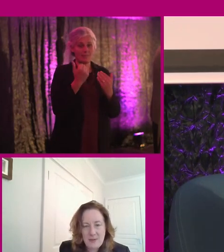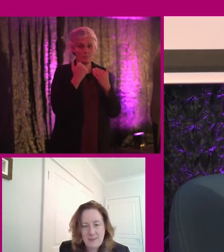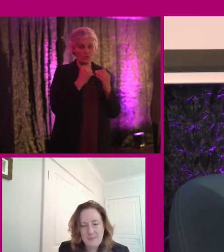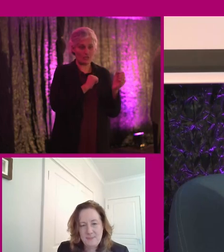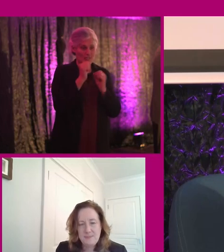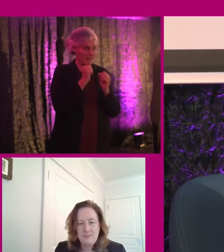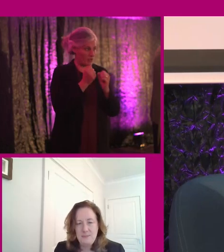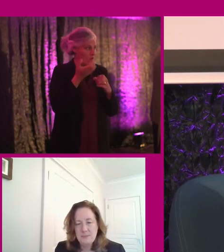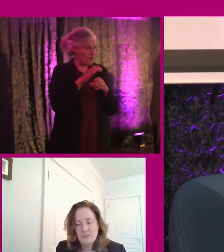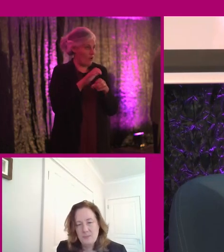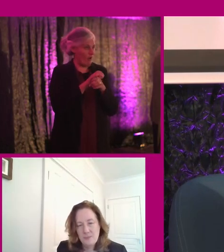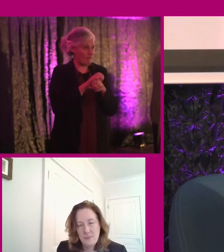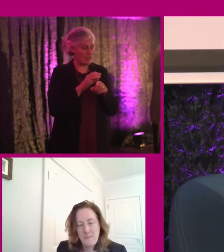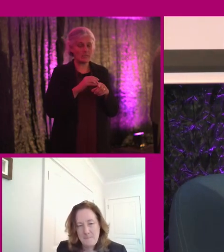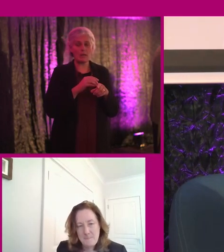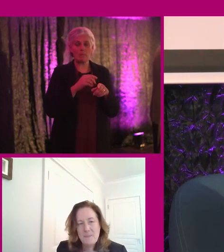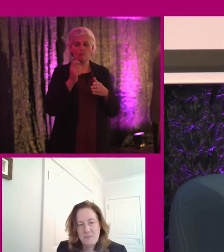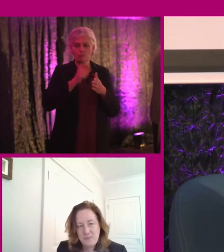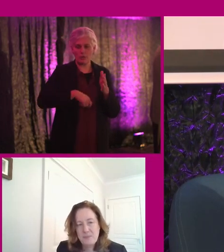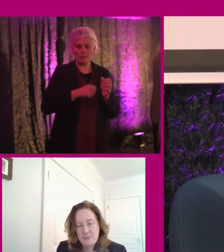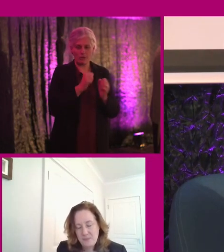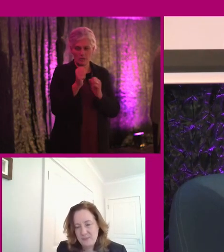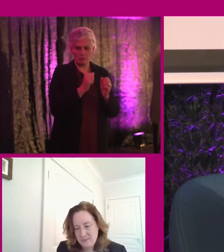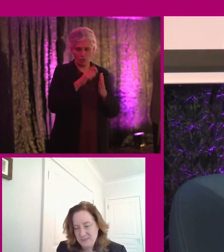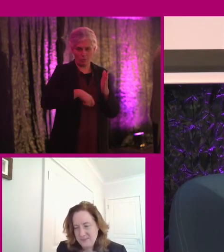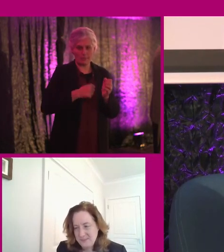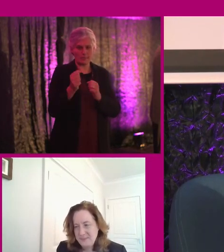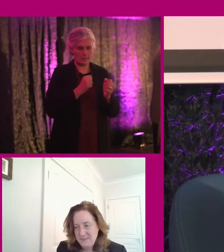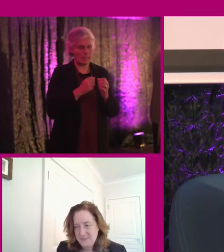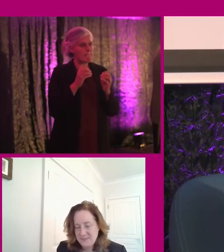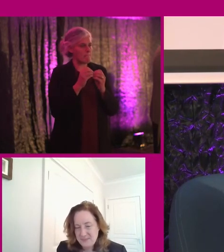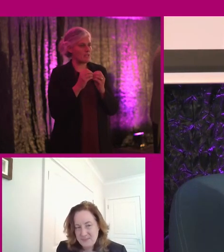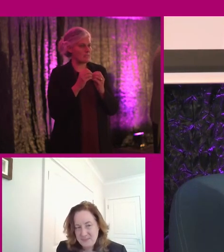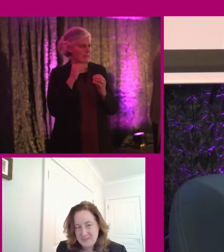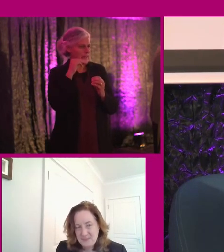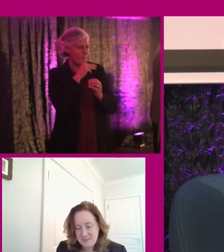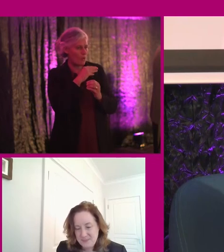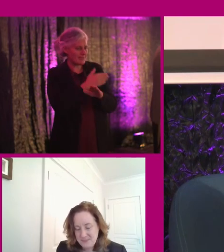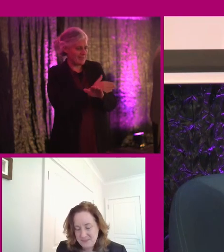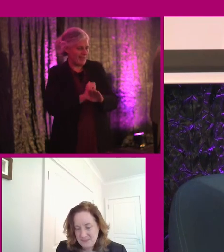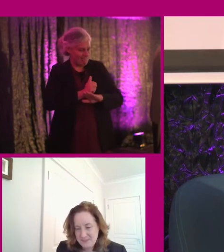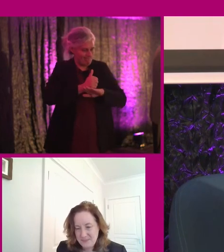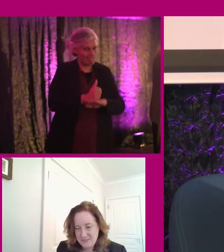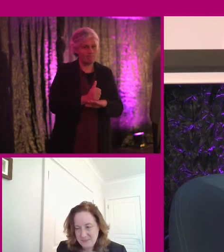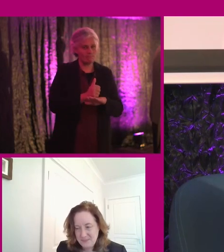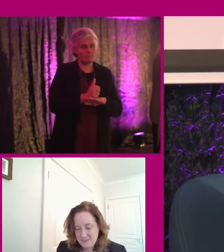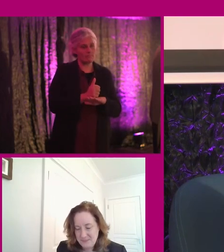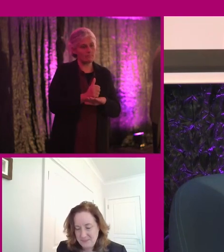services that does cover procurement of services. And as I mentioned, it's very, very key. It's the start kind of often the foundational